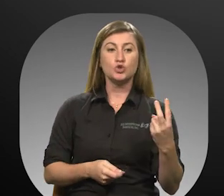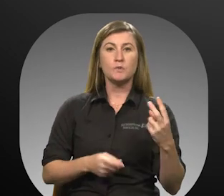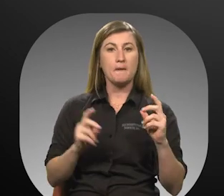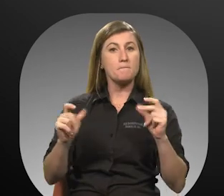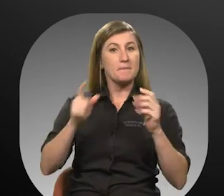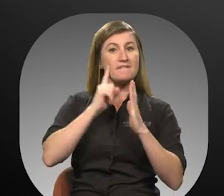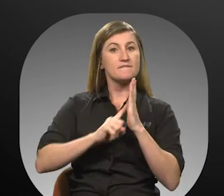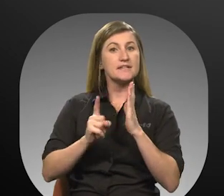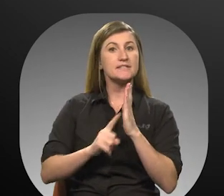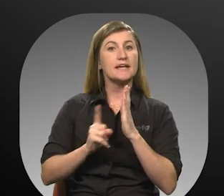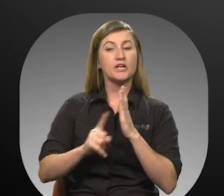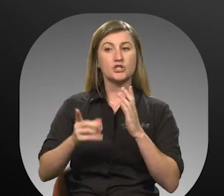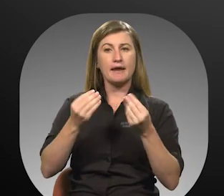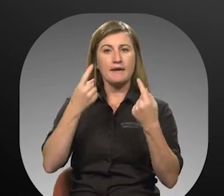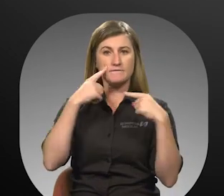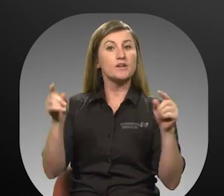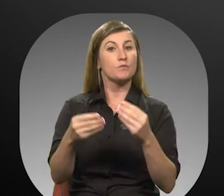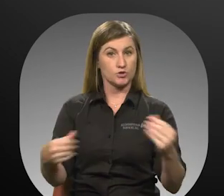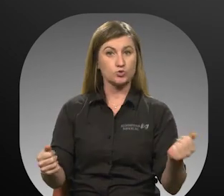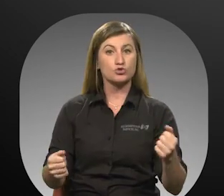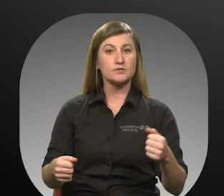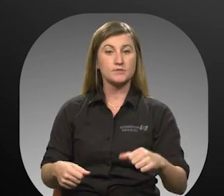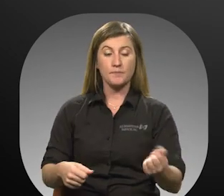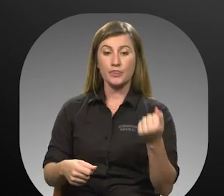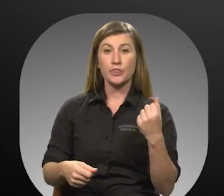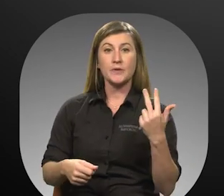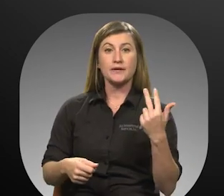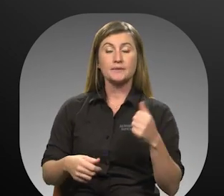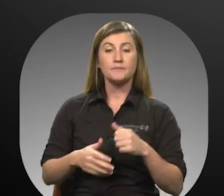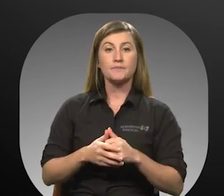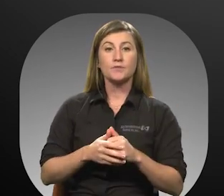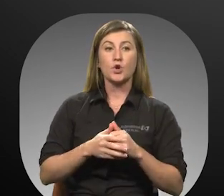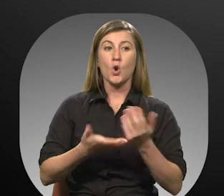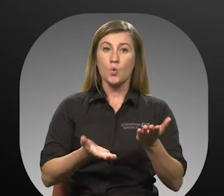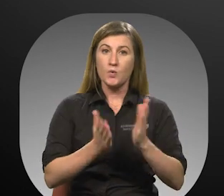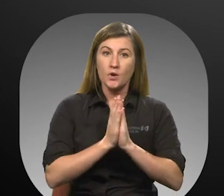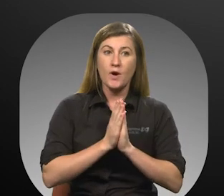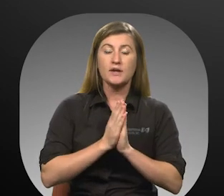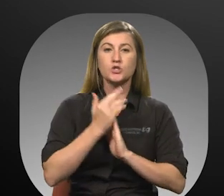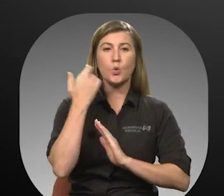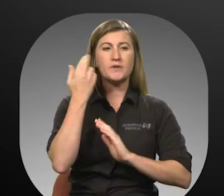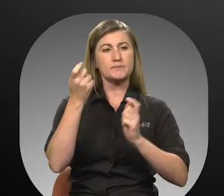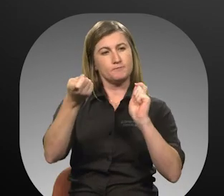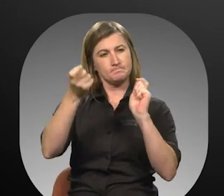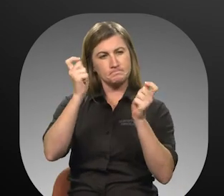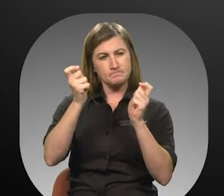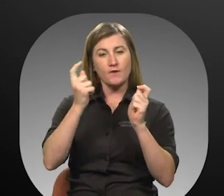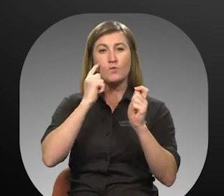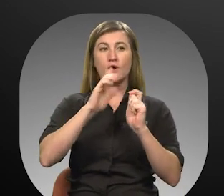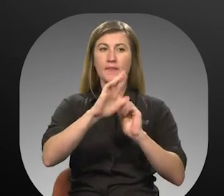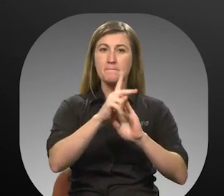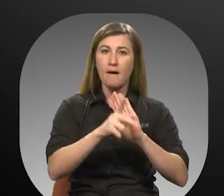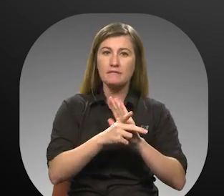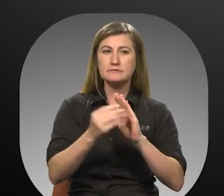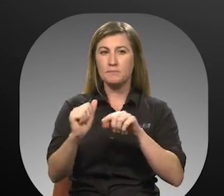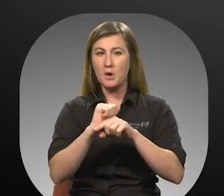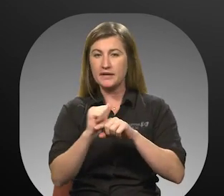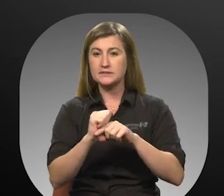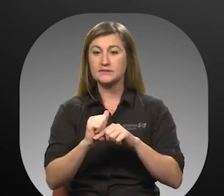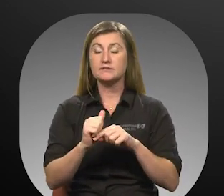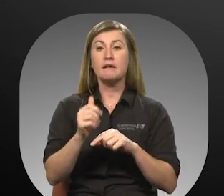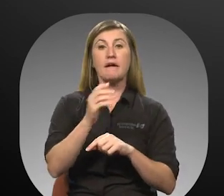investigations and effective resolutions 3. Request a reasonable modification to policies and practices